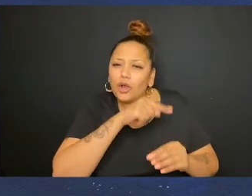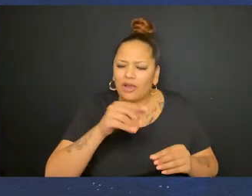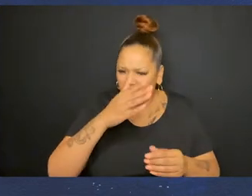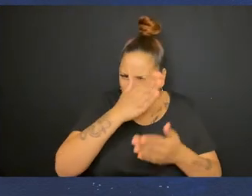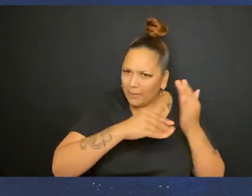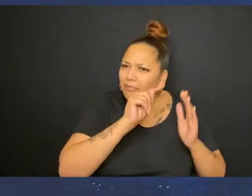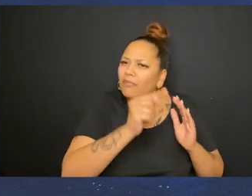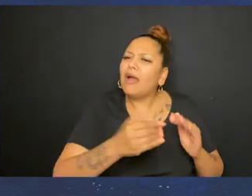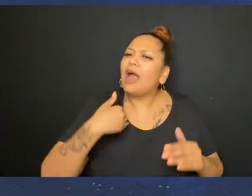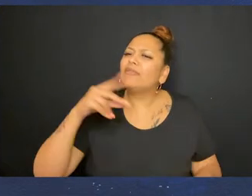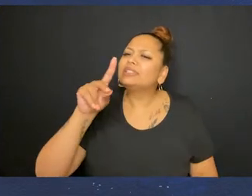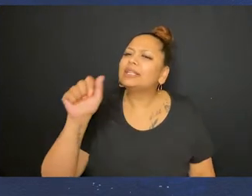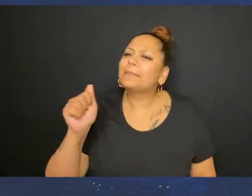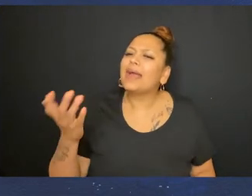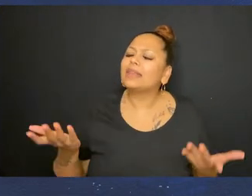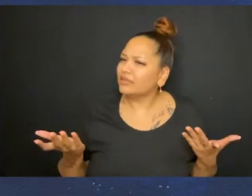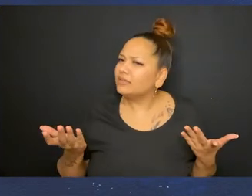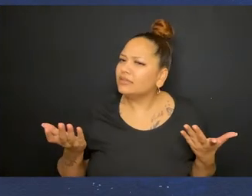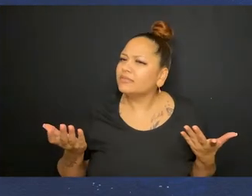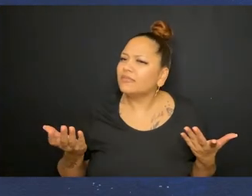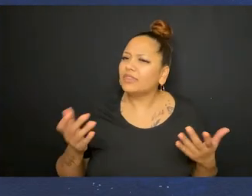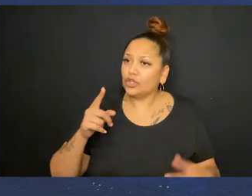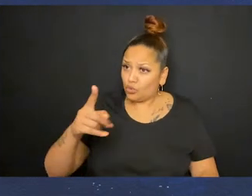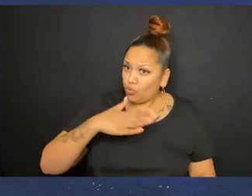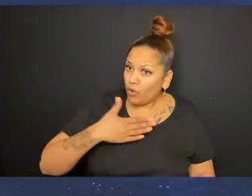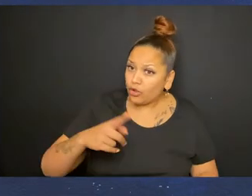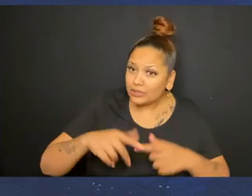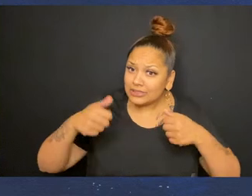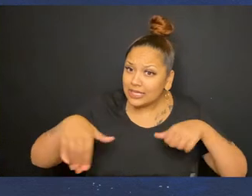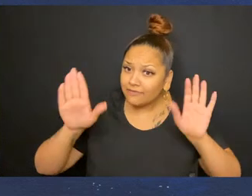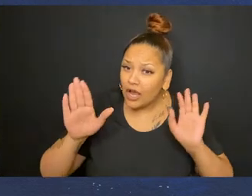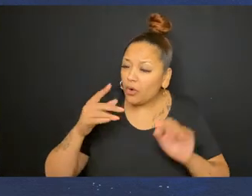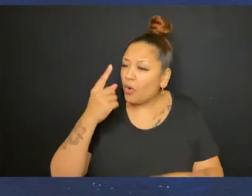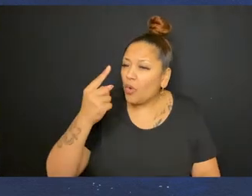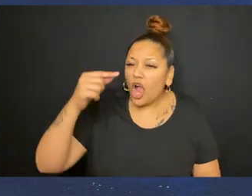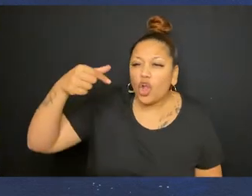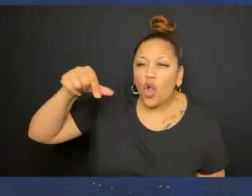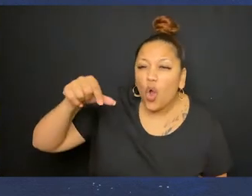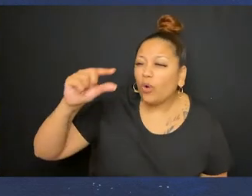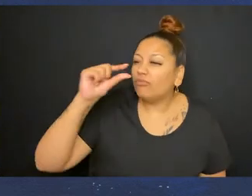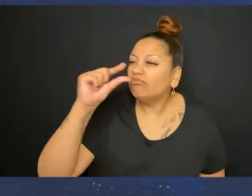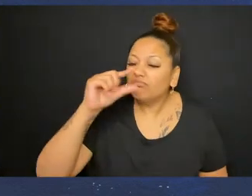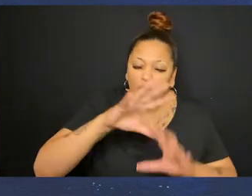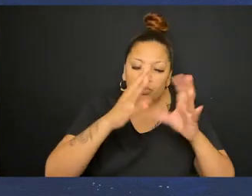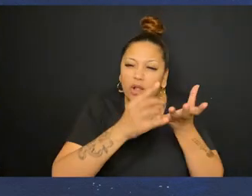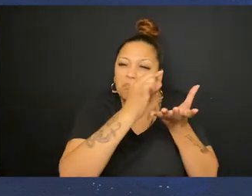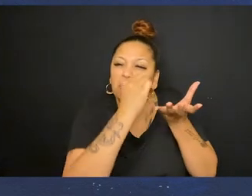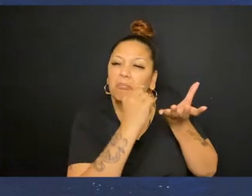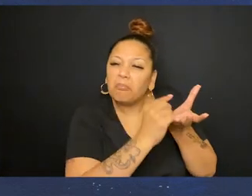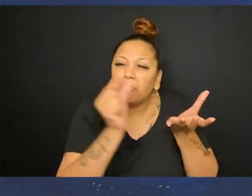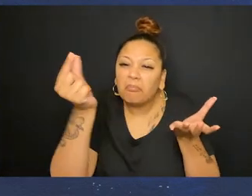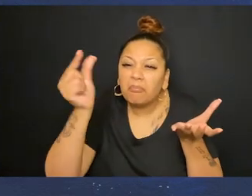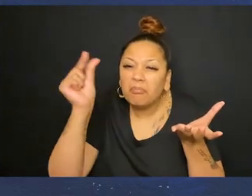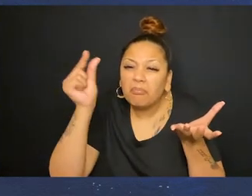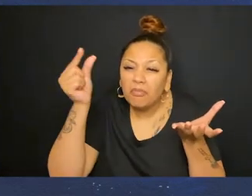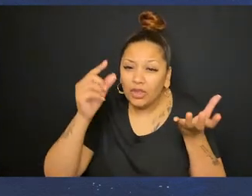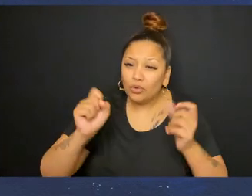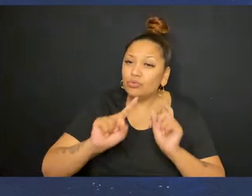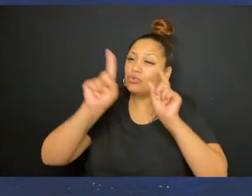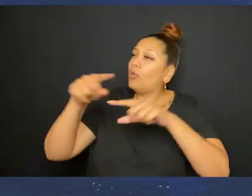population have some sort of disability. Are you really willing to sacrifice one quarter of the world's population